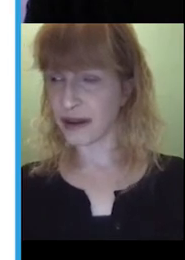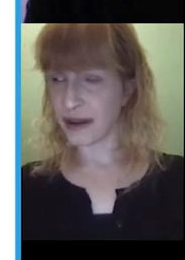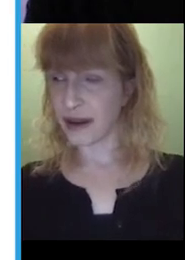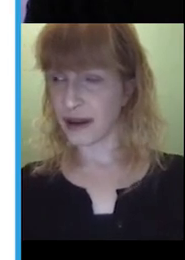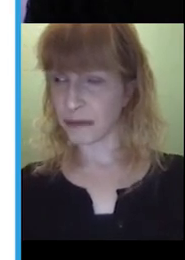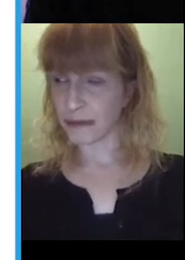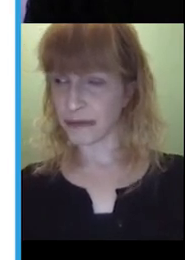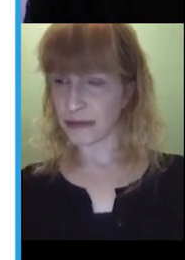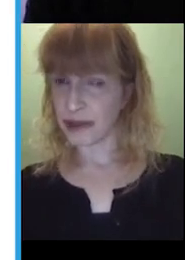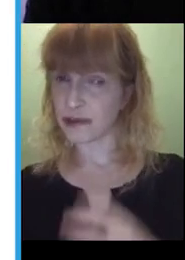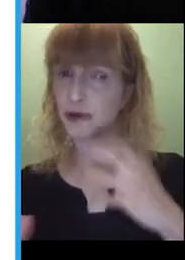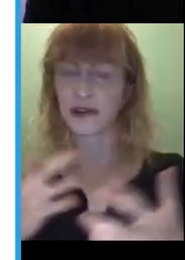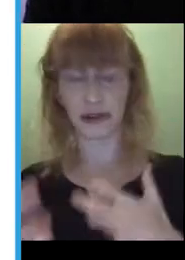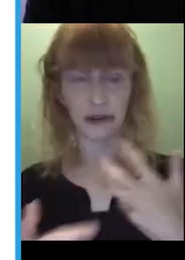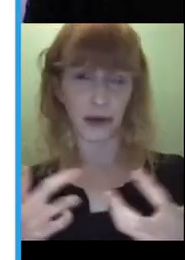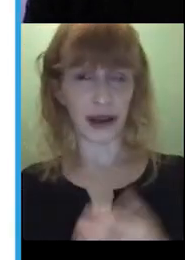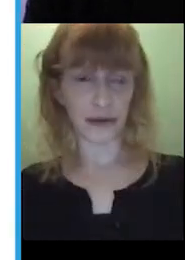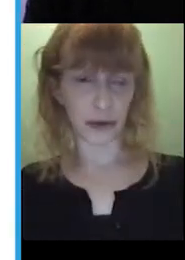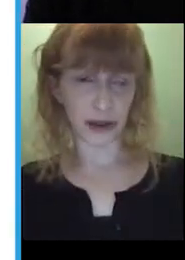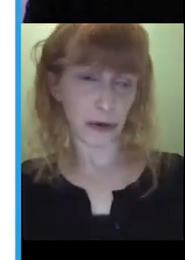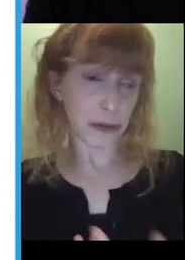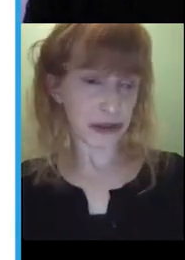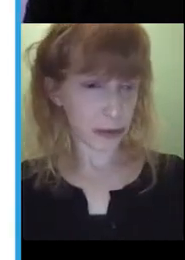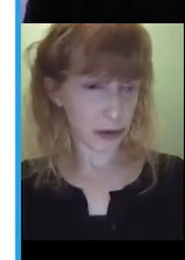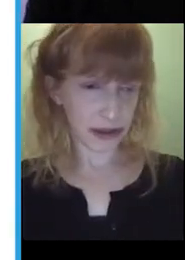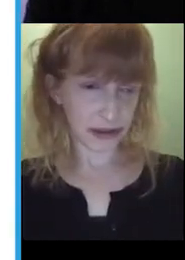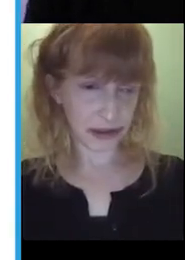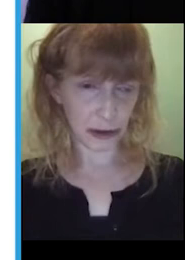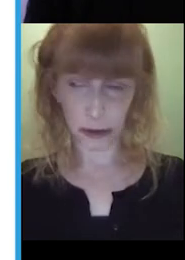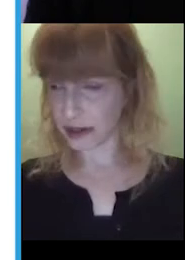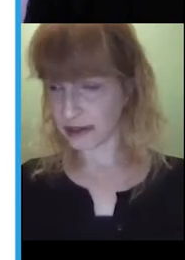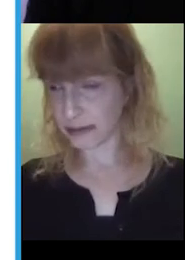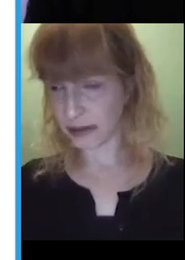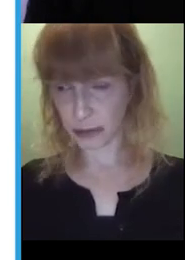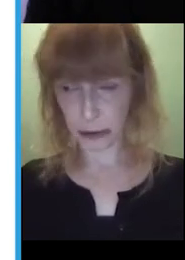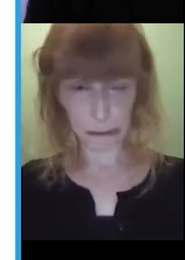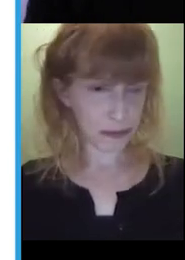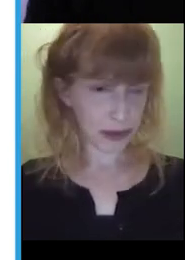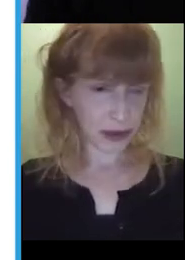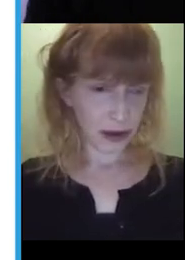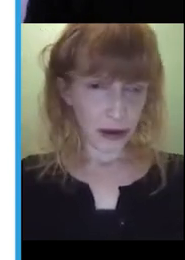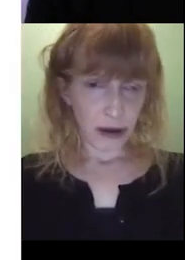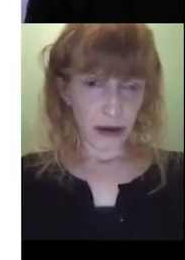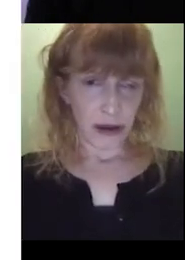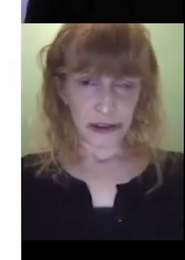be interaction that we can have around the book because the book is an object as well.